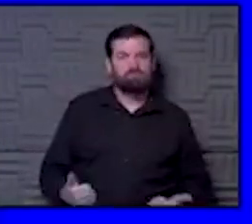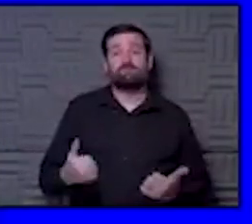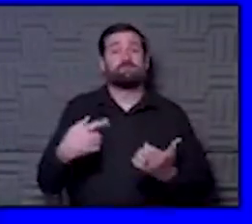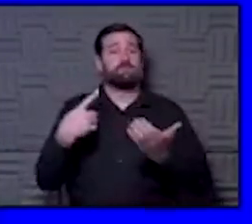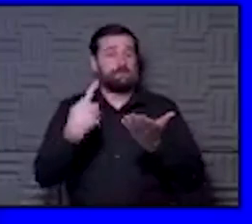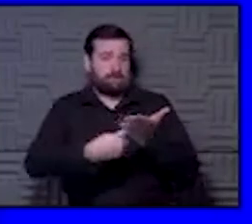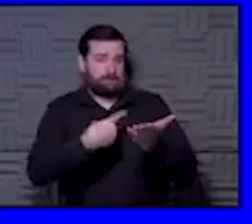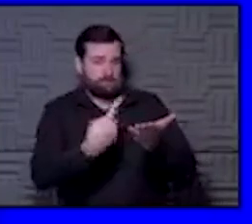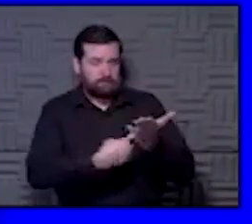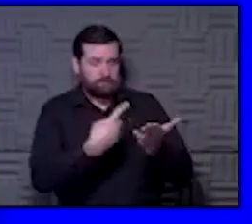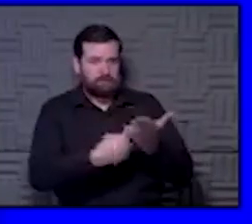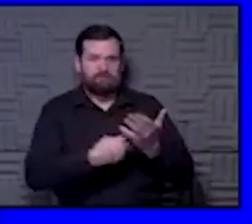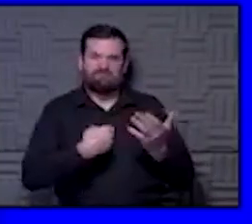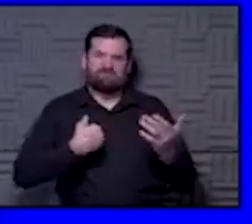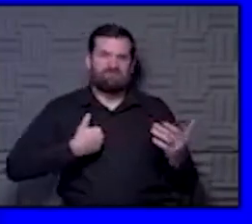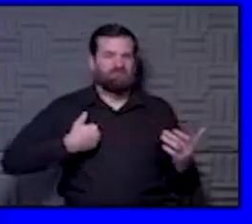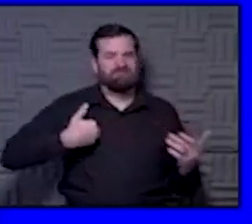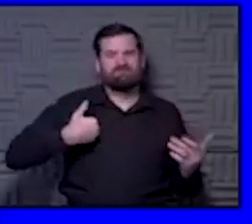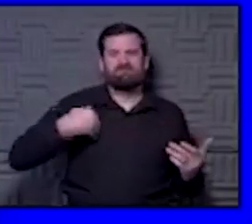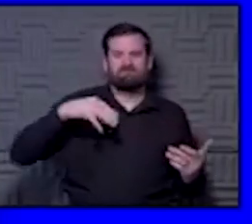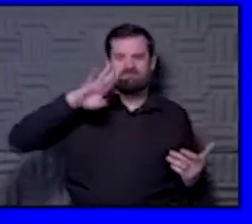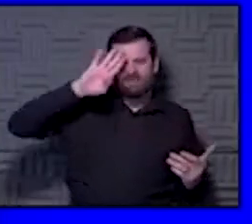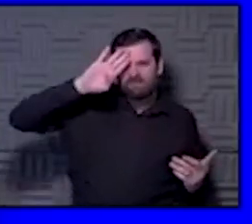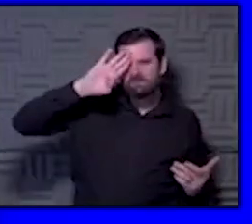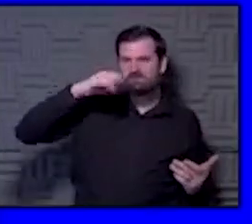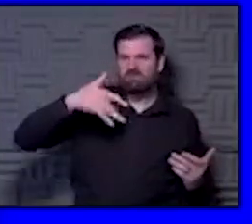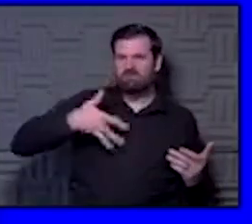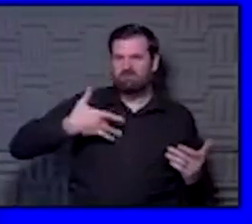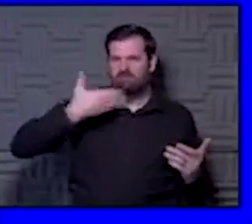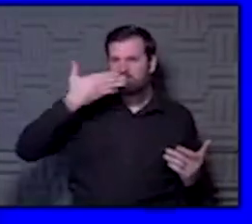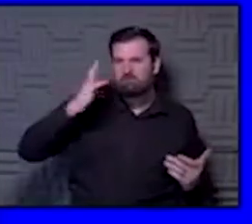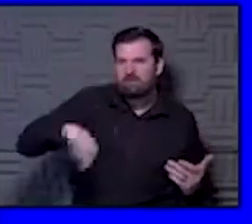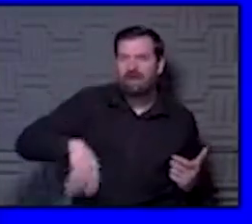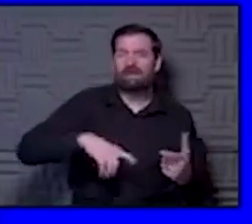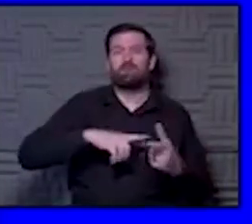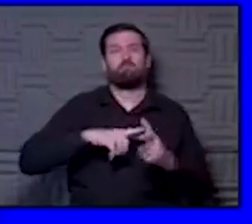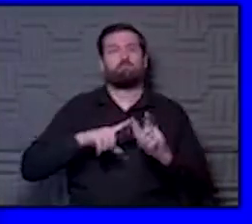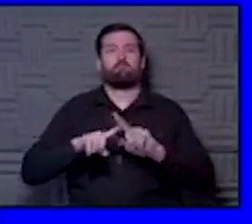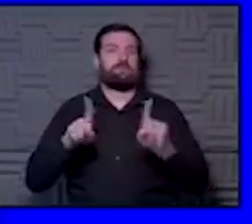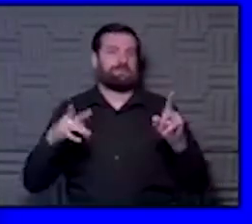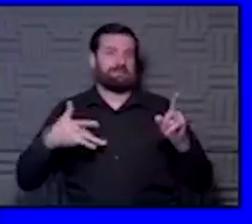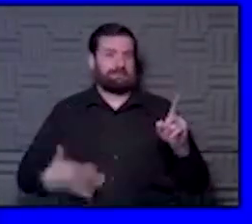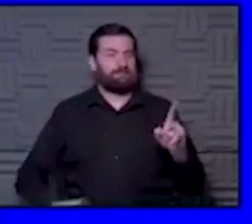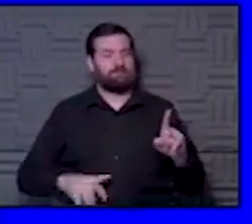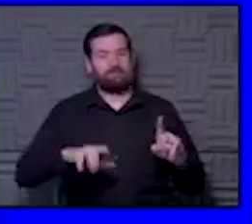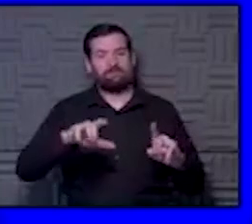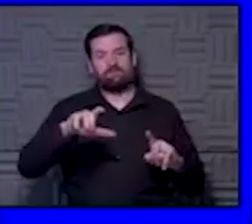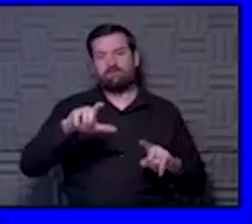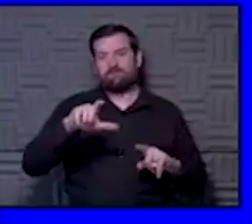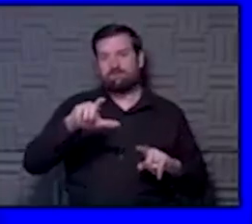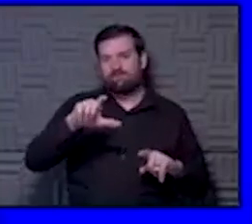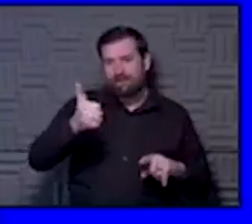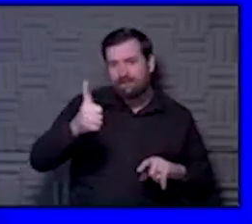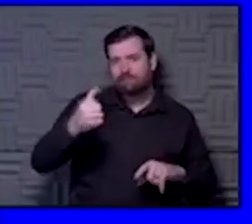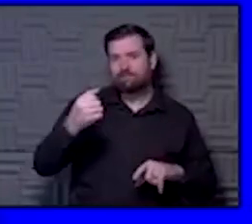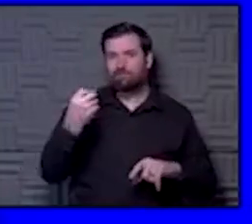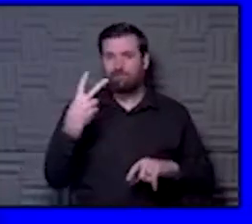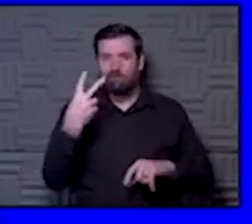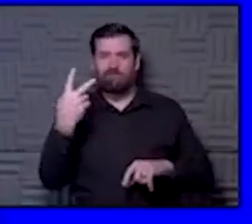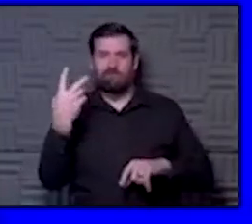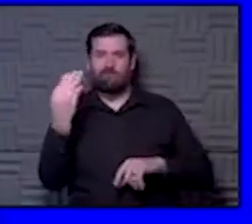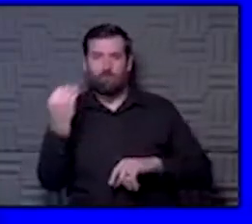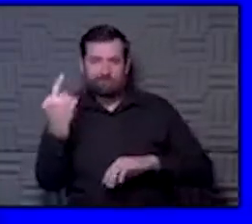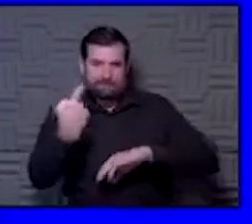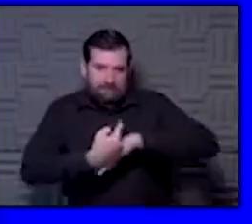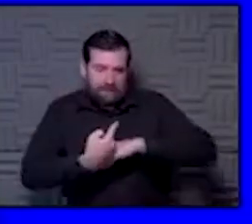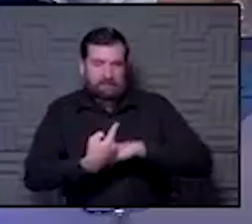setting because they have fever and just feel bad. But it's really that 10, 12, 14 days after the initial infection when you have that